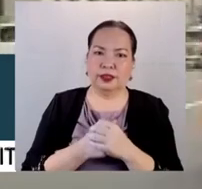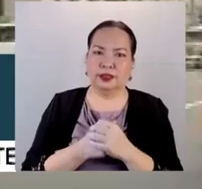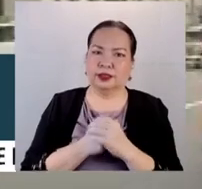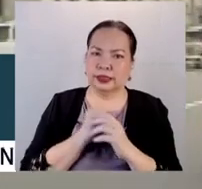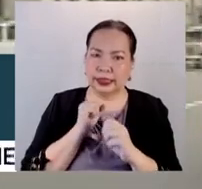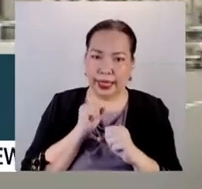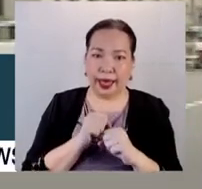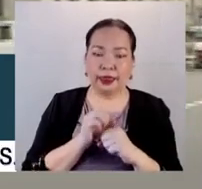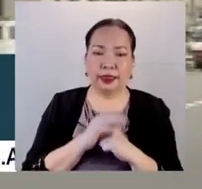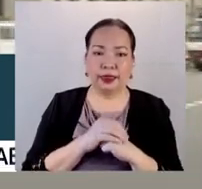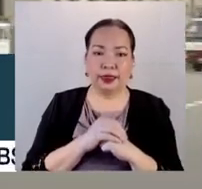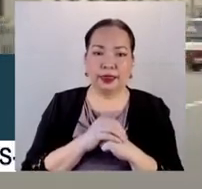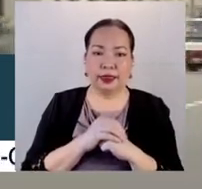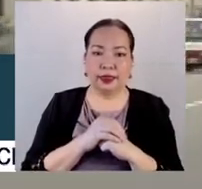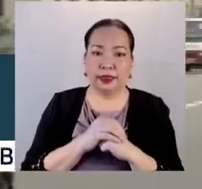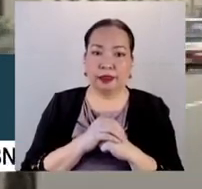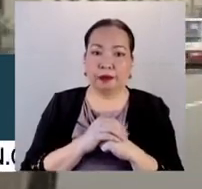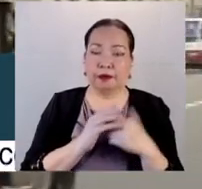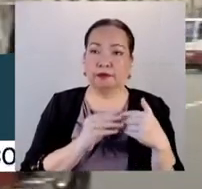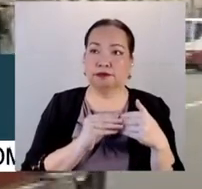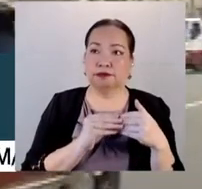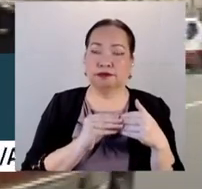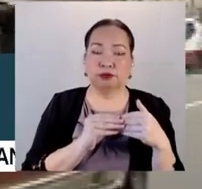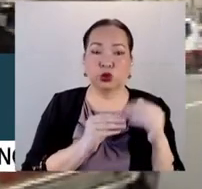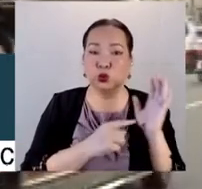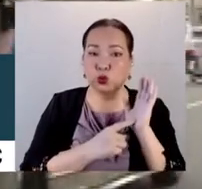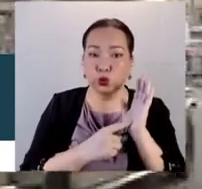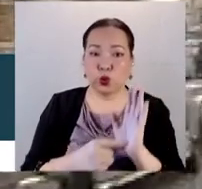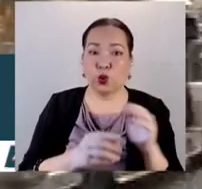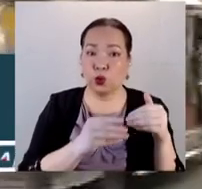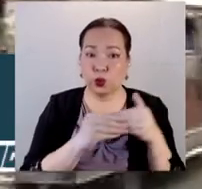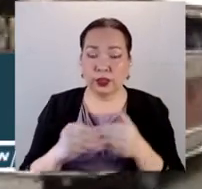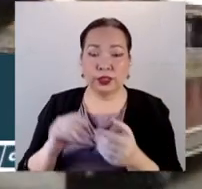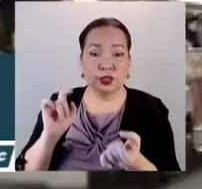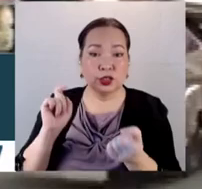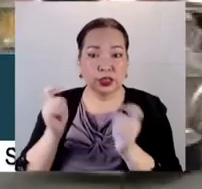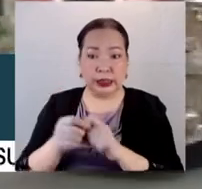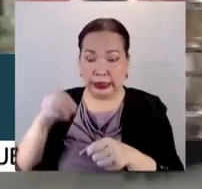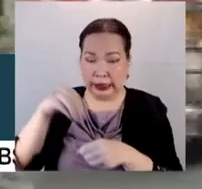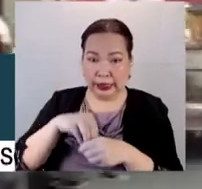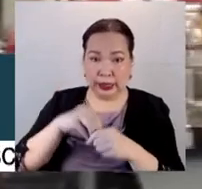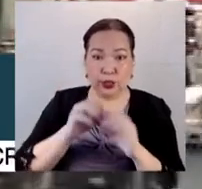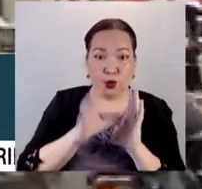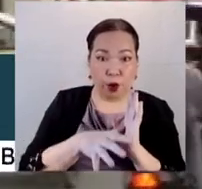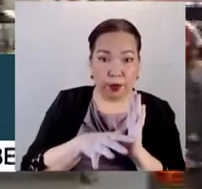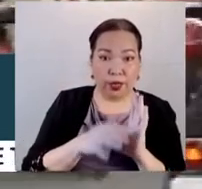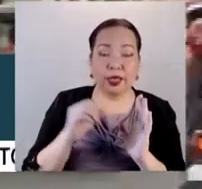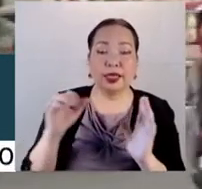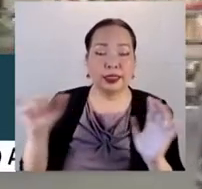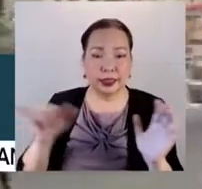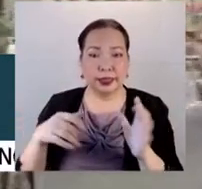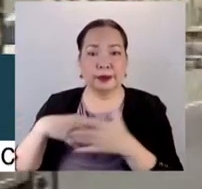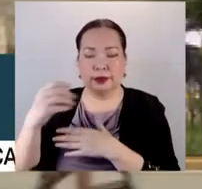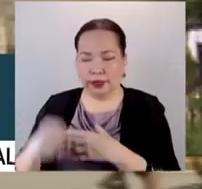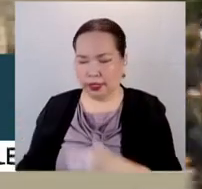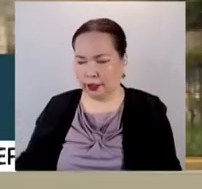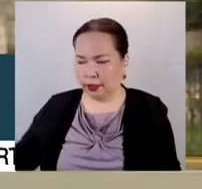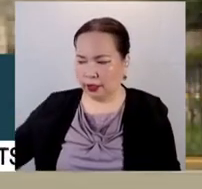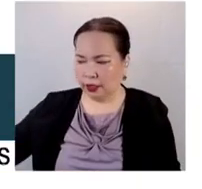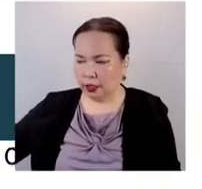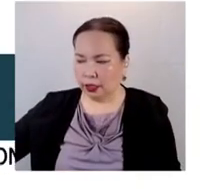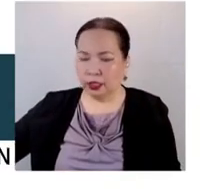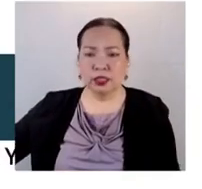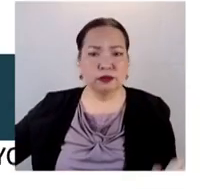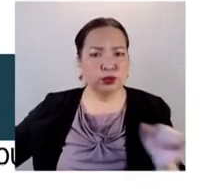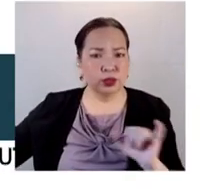initiate reforms within and without or outside the commissioner elections. But already, Chairman Garcia,